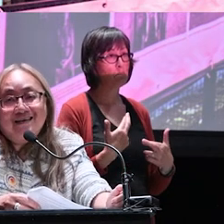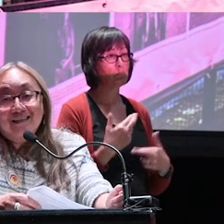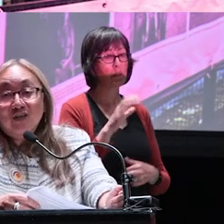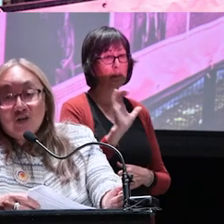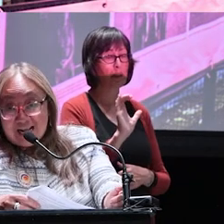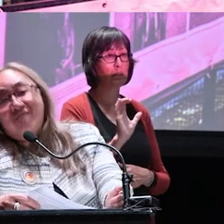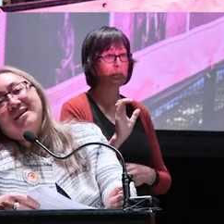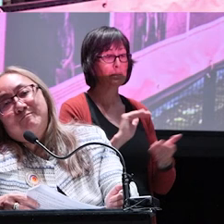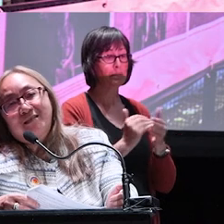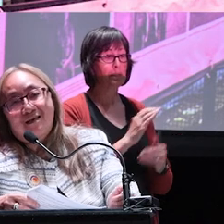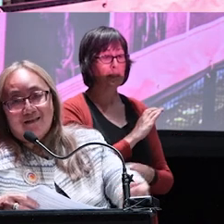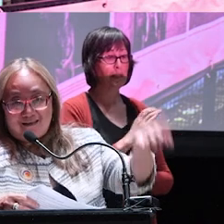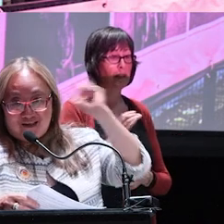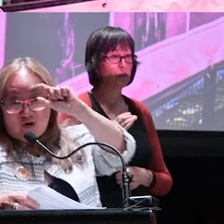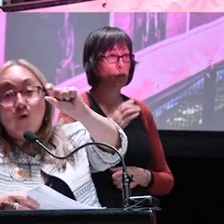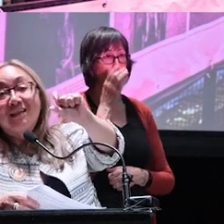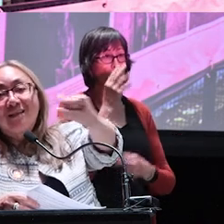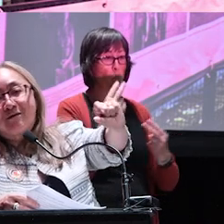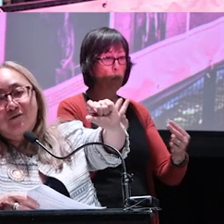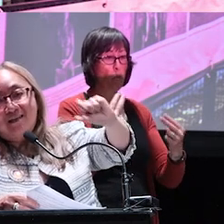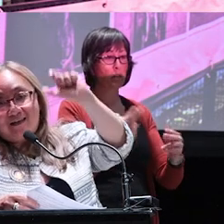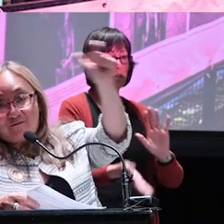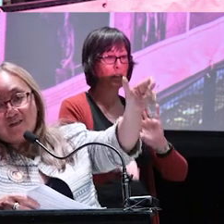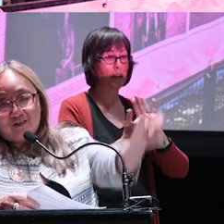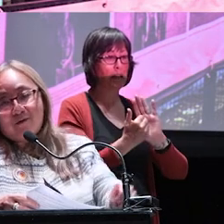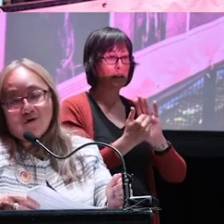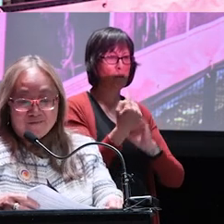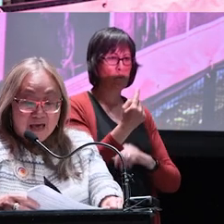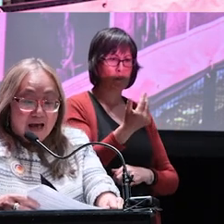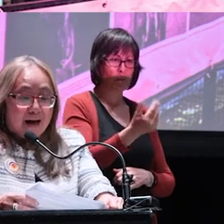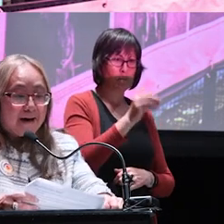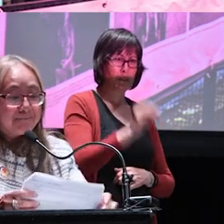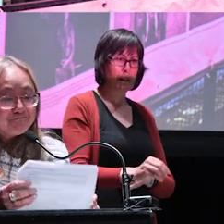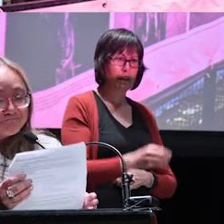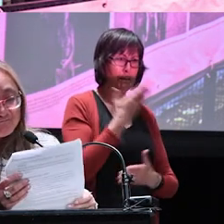that it is a great investment, and it's only 3%, and it really should be more.